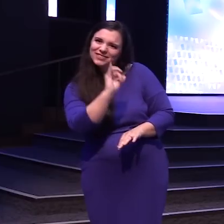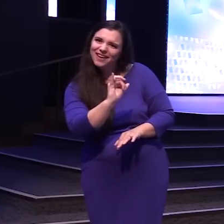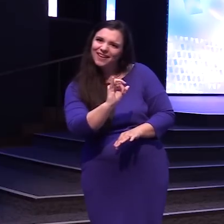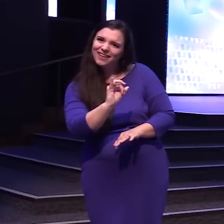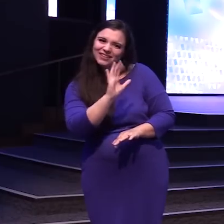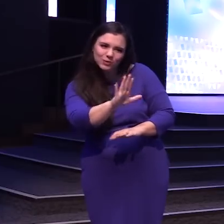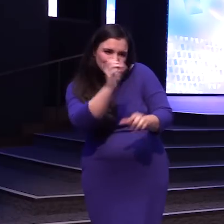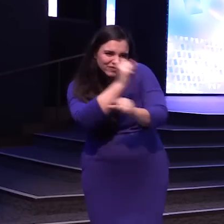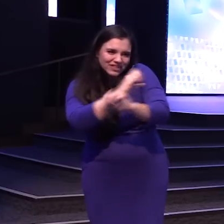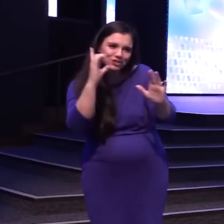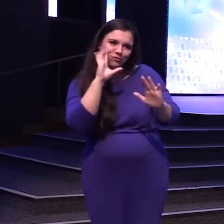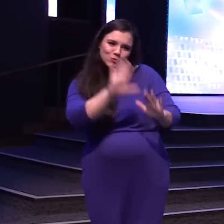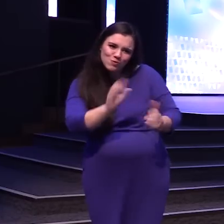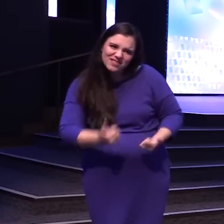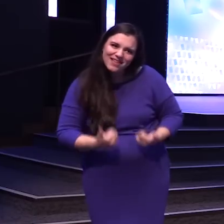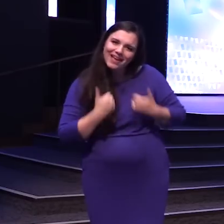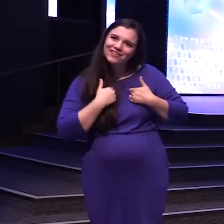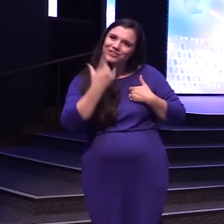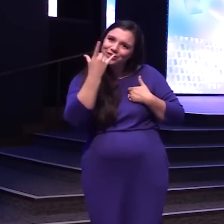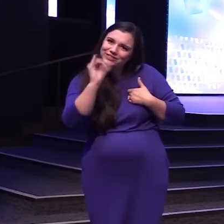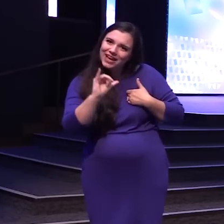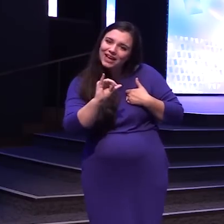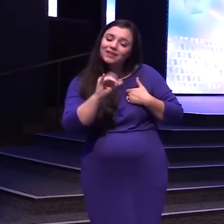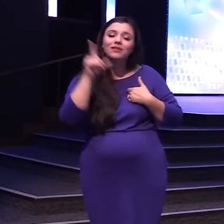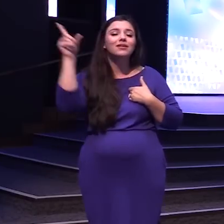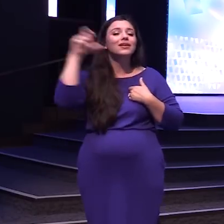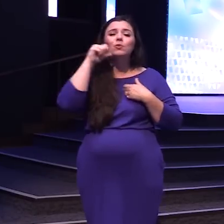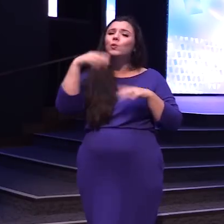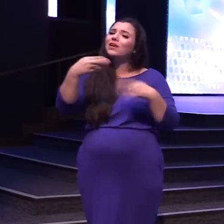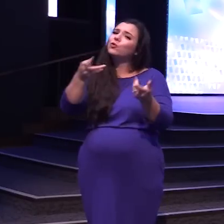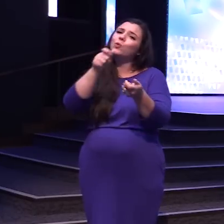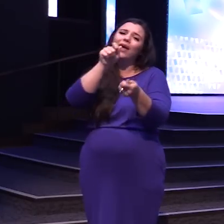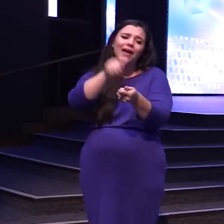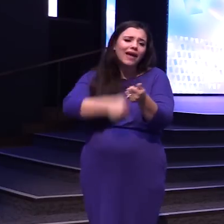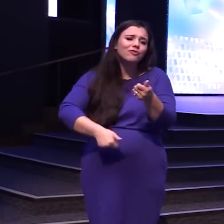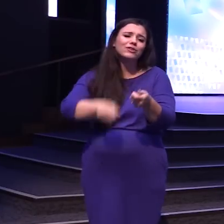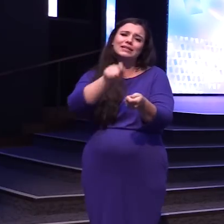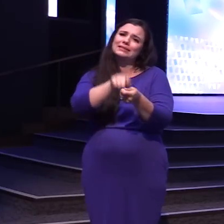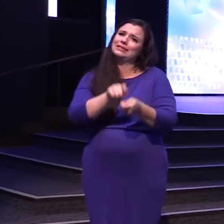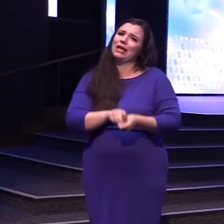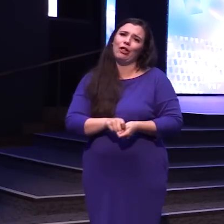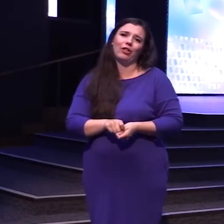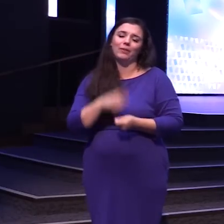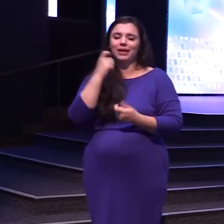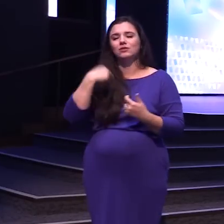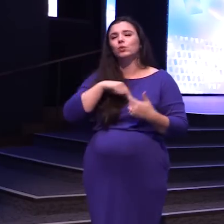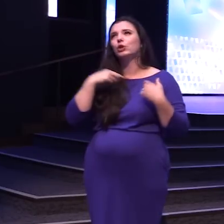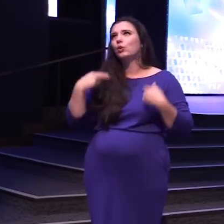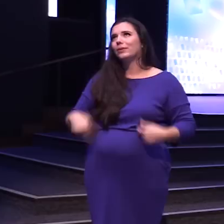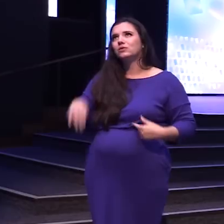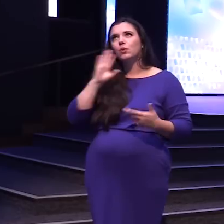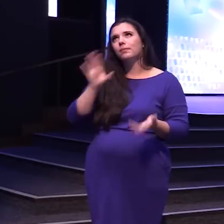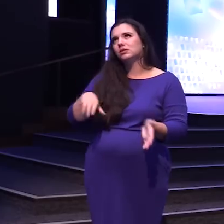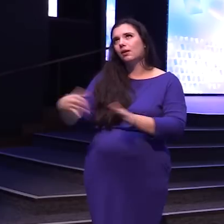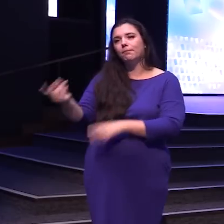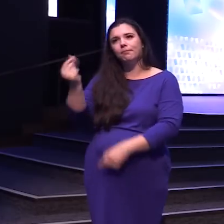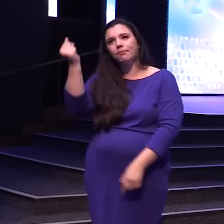the vision For your life Now he won't give you every detail Of your entire life Because like we're humans And we'll just totally mess that up